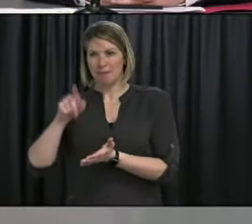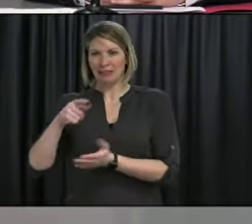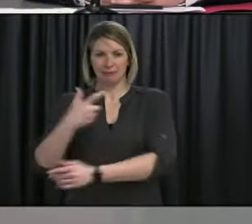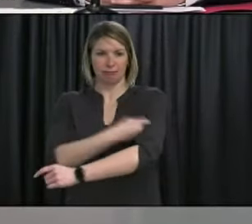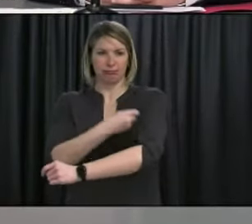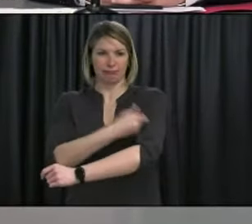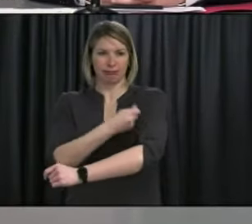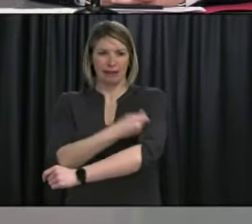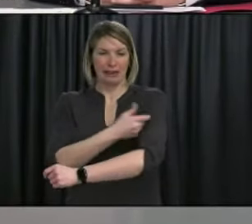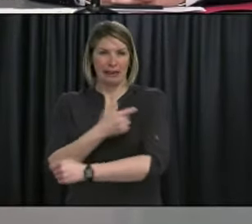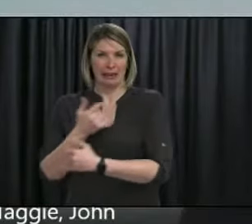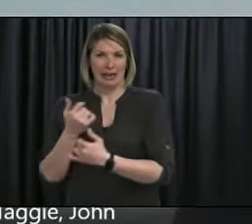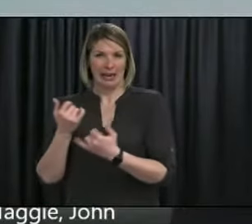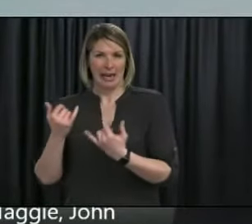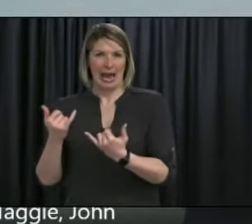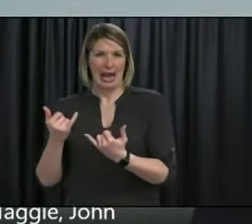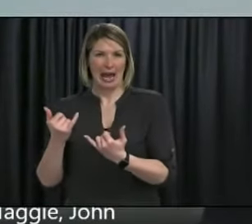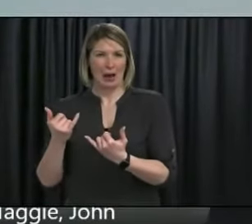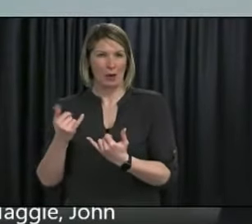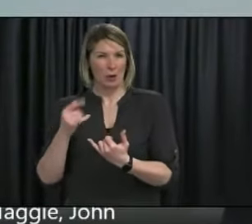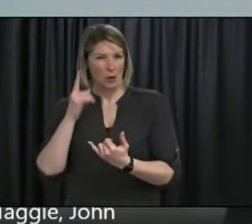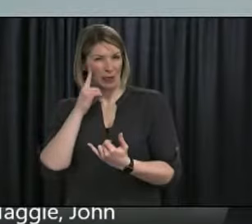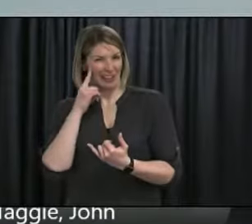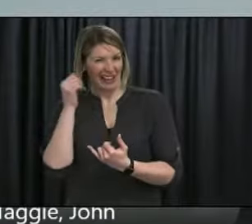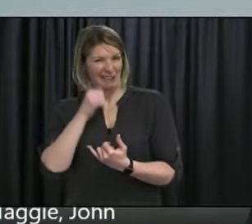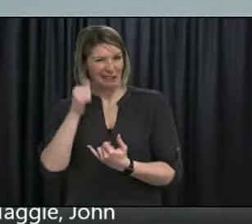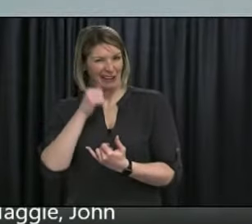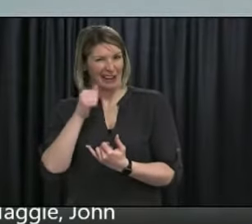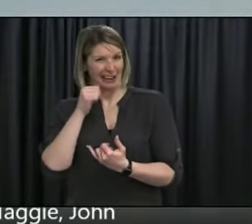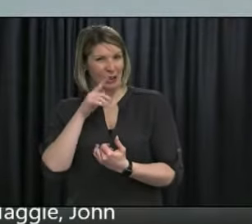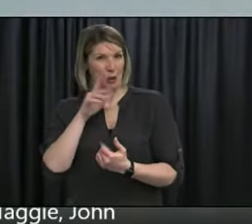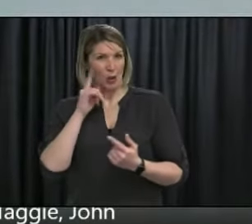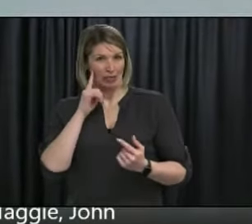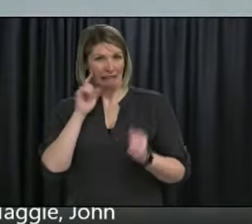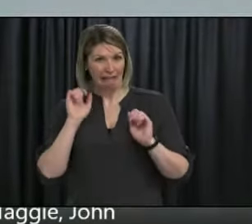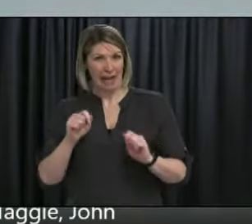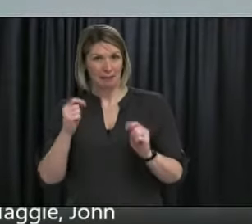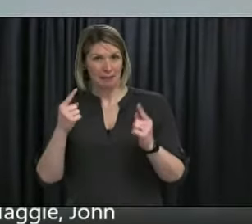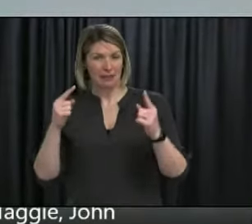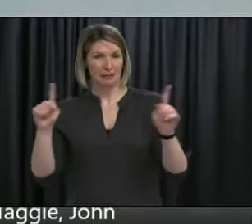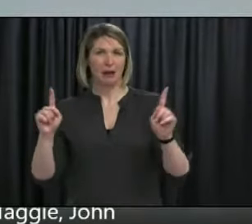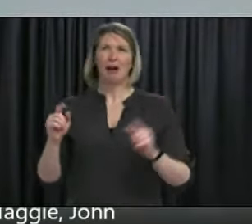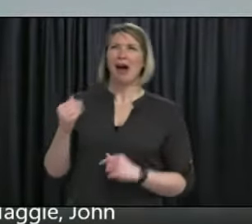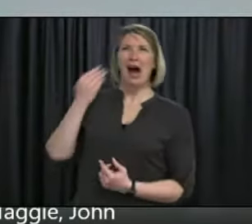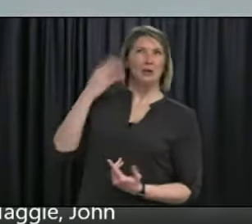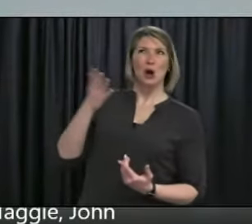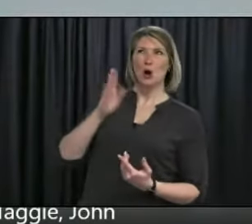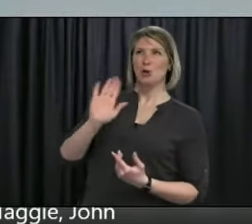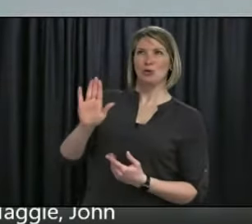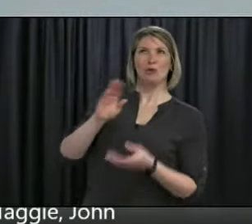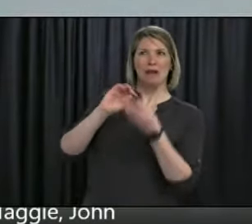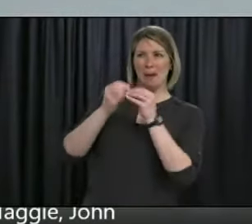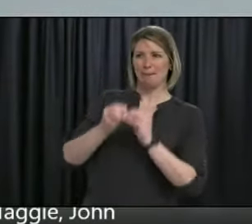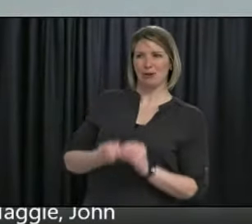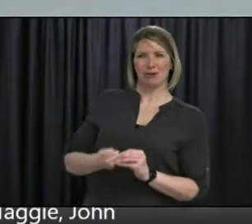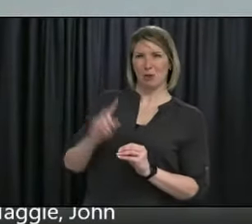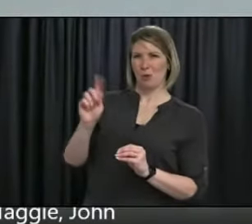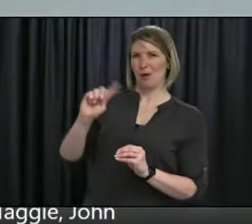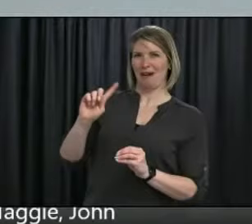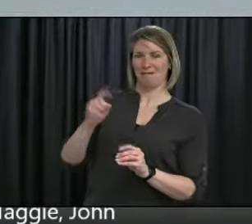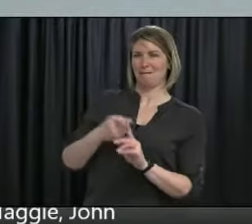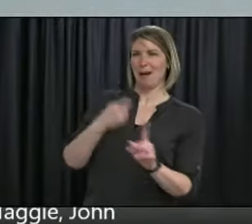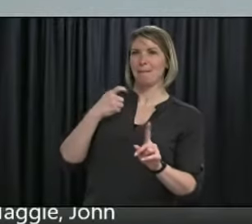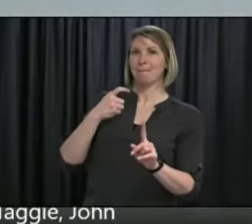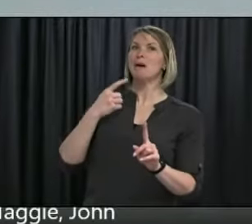Um, uh, I'm not sure where you get 4,000 doses a day. Uh, that figure was from March the 29th. So we have,